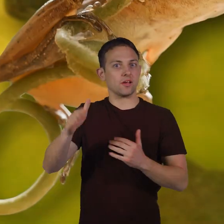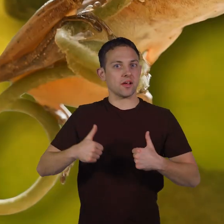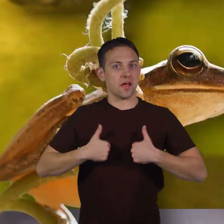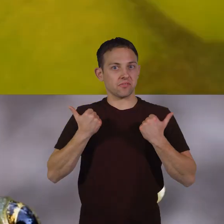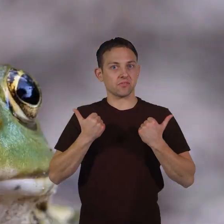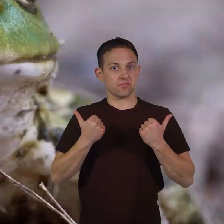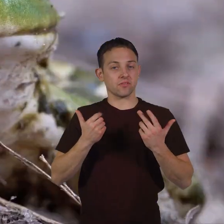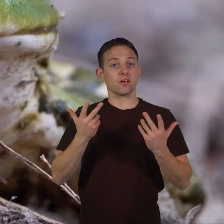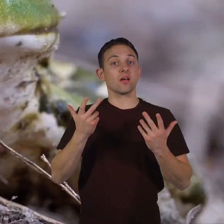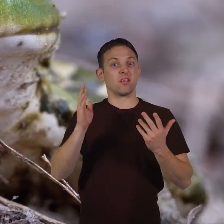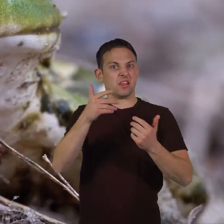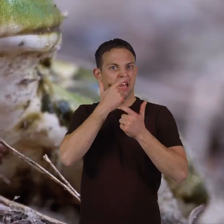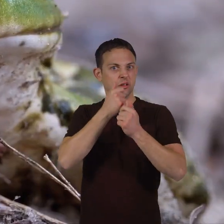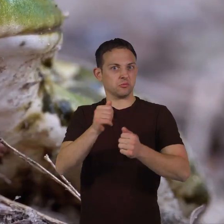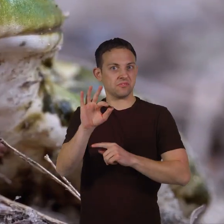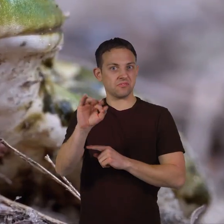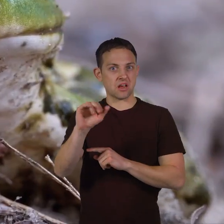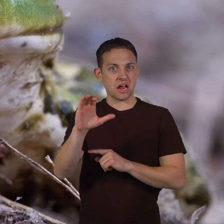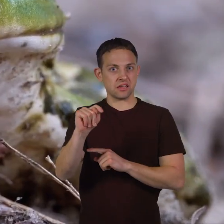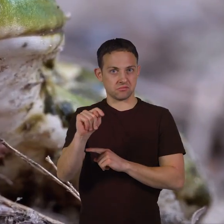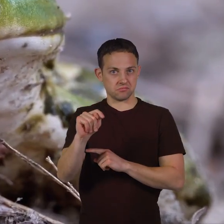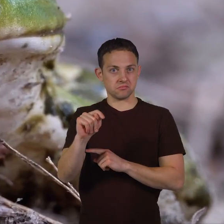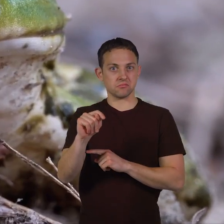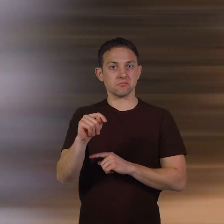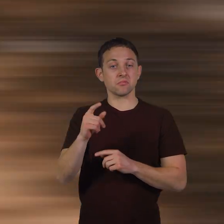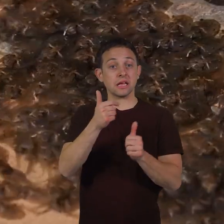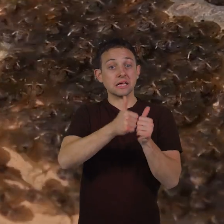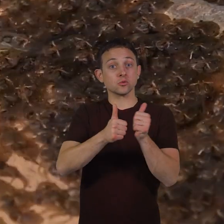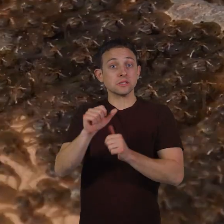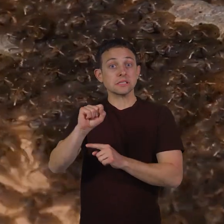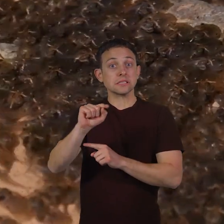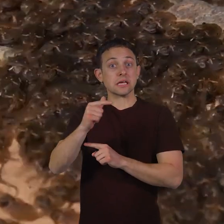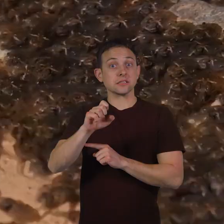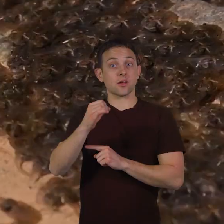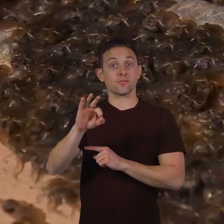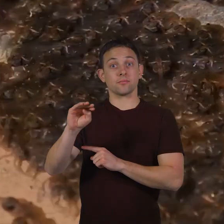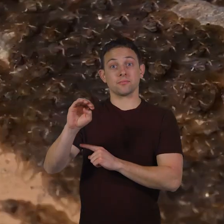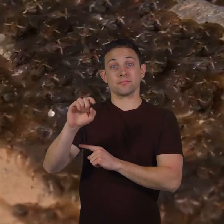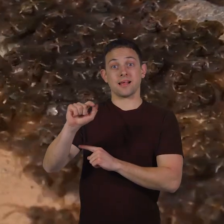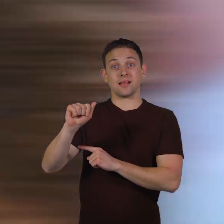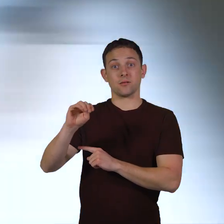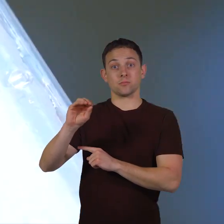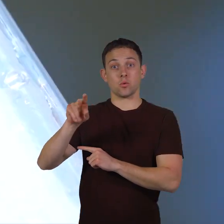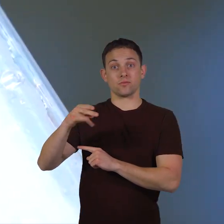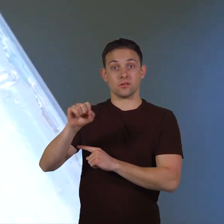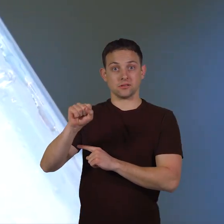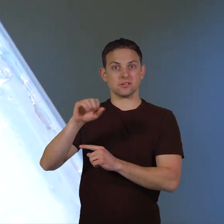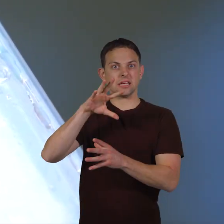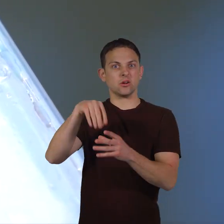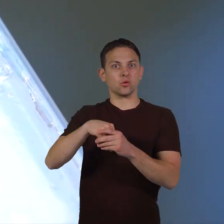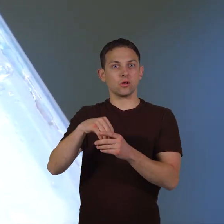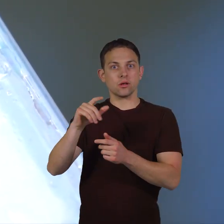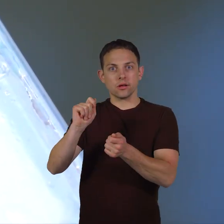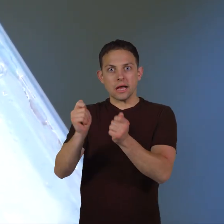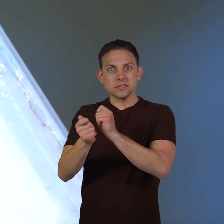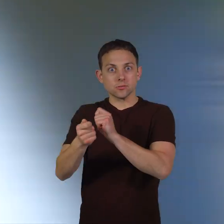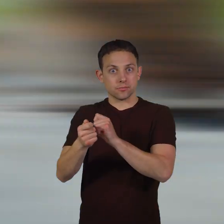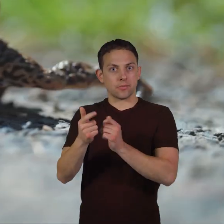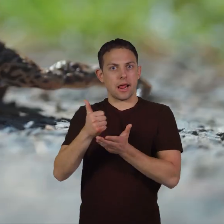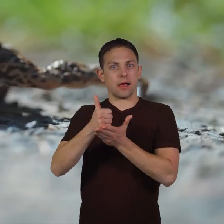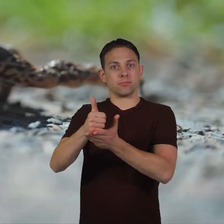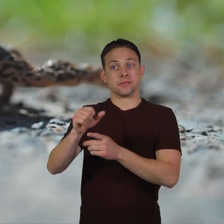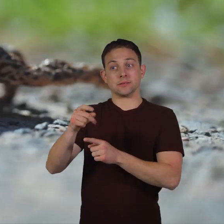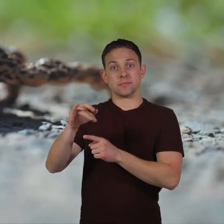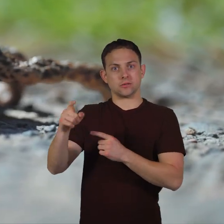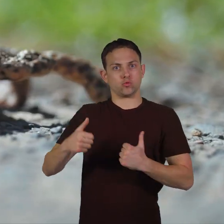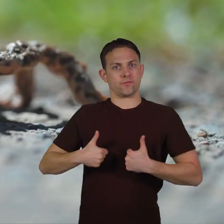their life and here is an interesting fact each stage of metamorphosis includes adaptations to help a